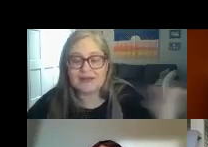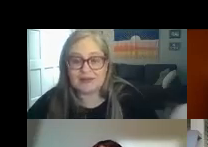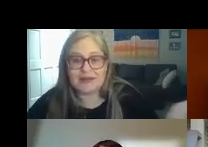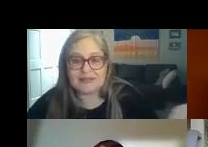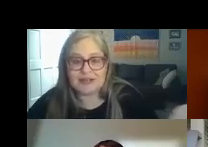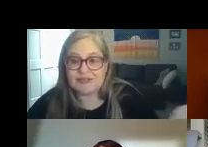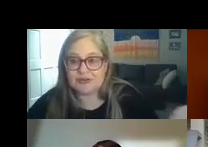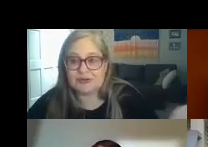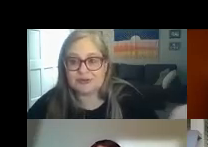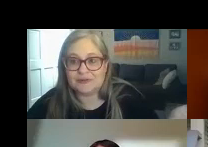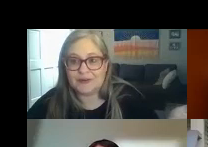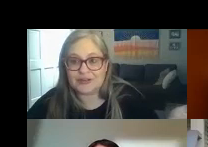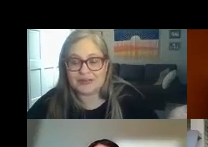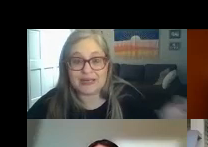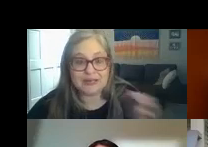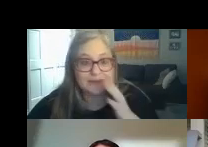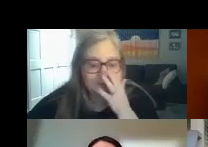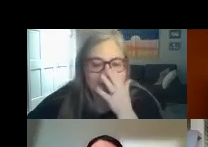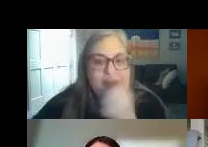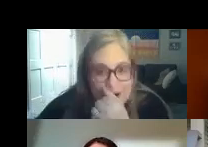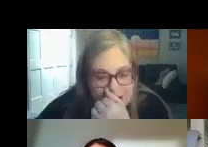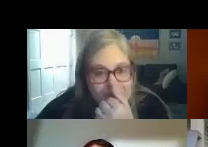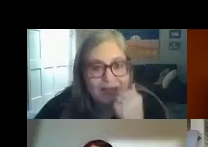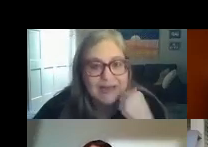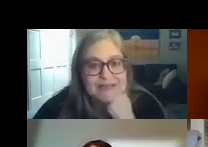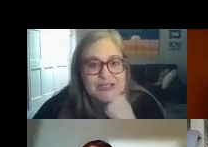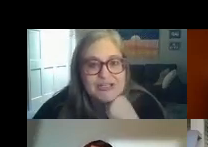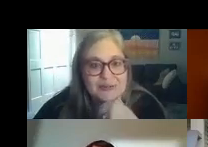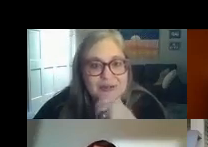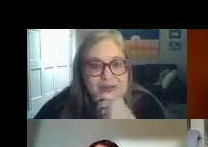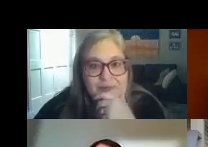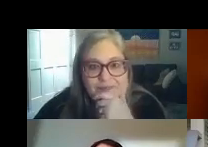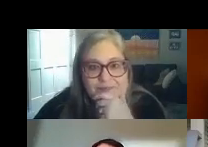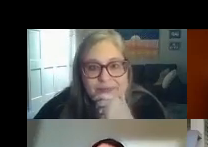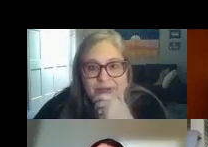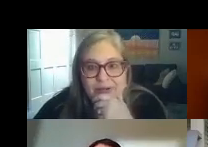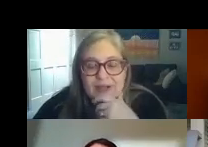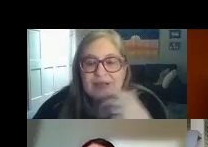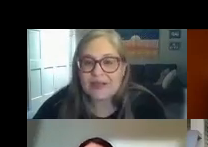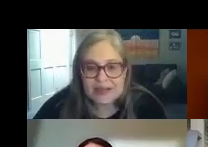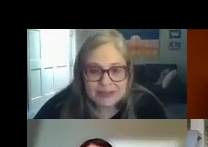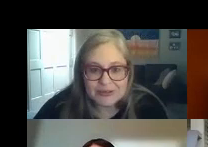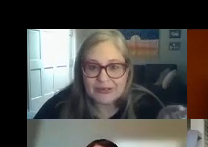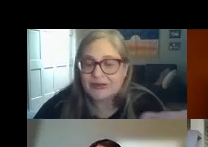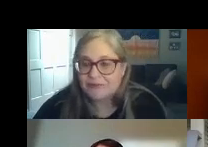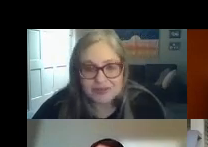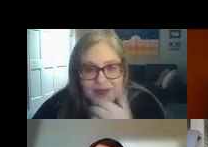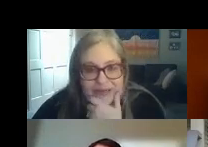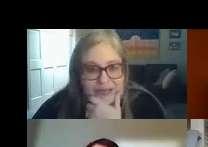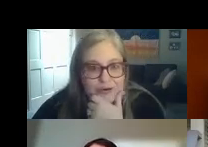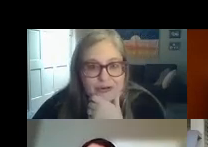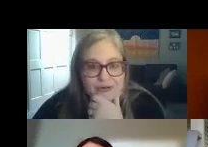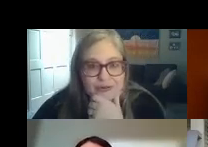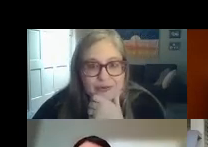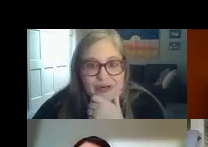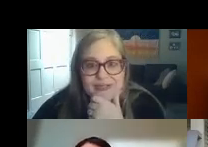it's a good tool when you need it and they are obligated to share it with you like i said earlier you should be